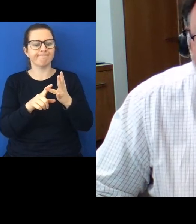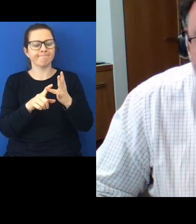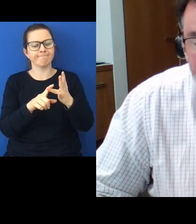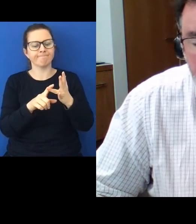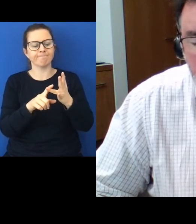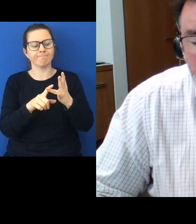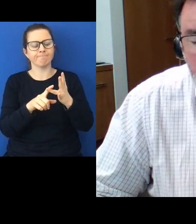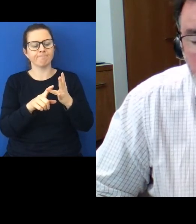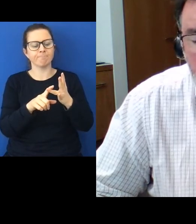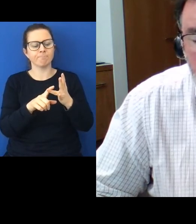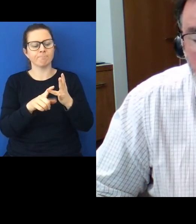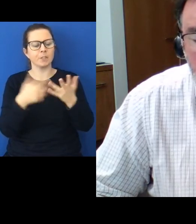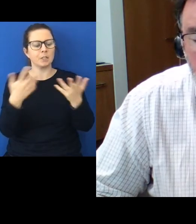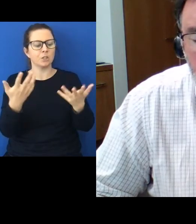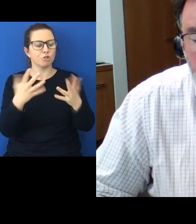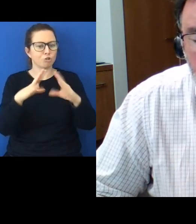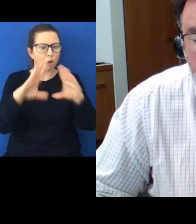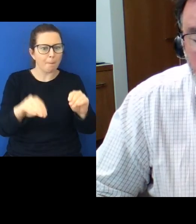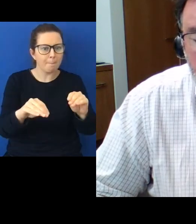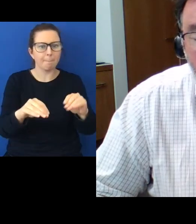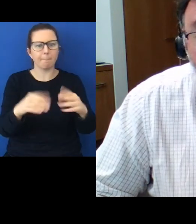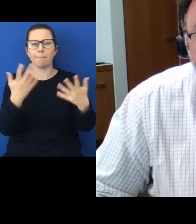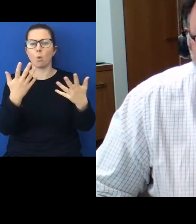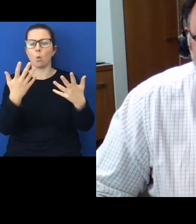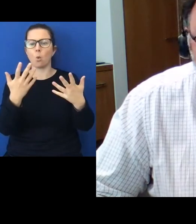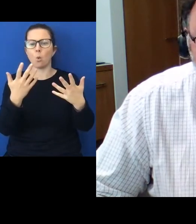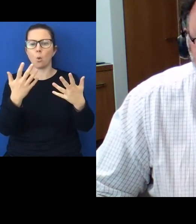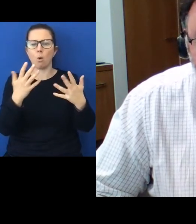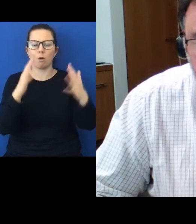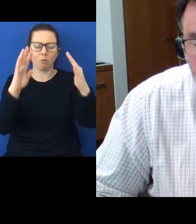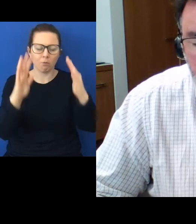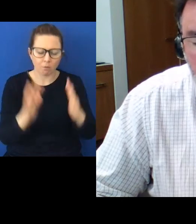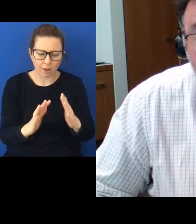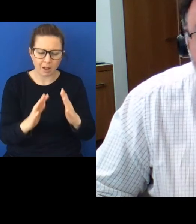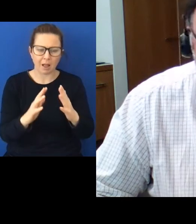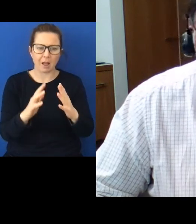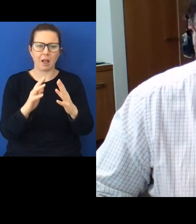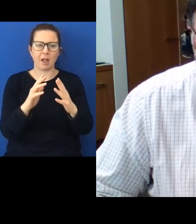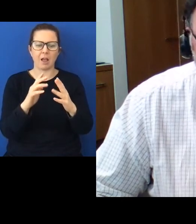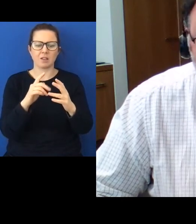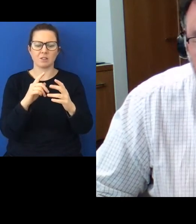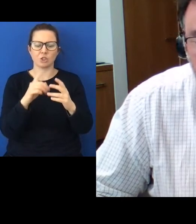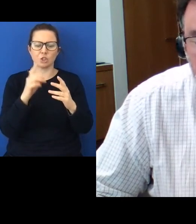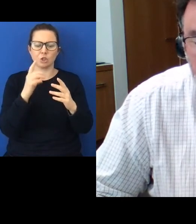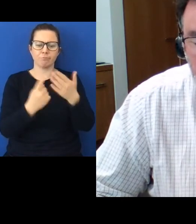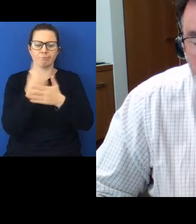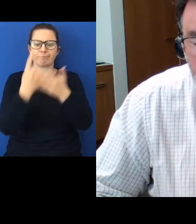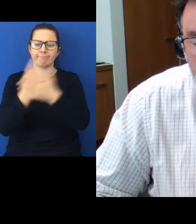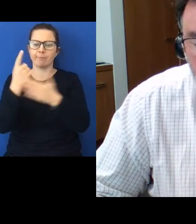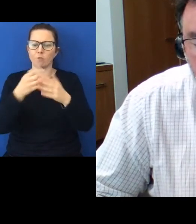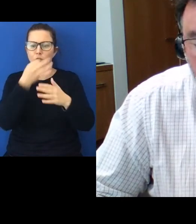slowing the loss of Maori children to their whānau their extended families